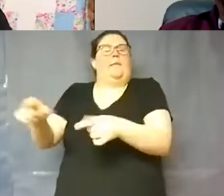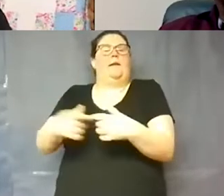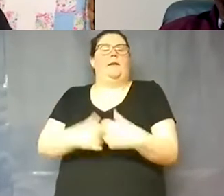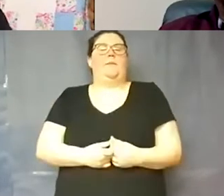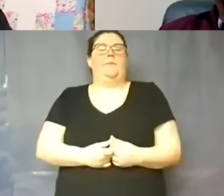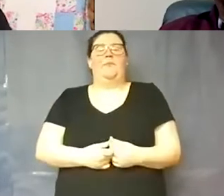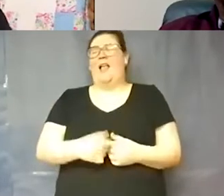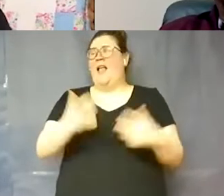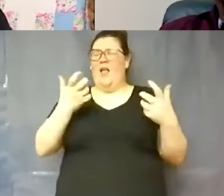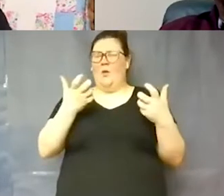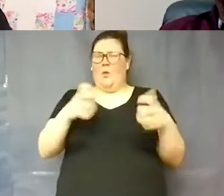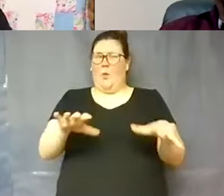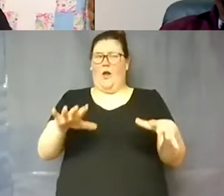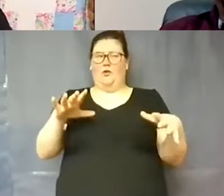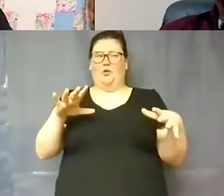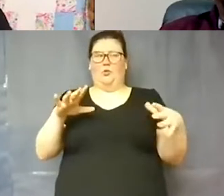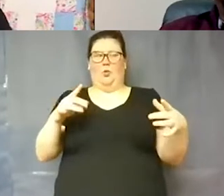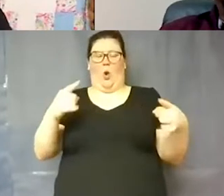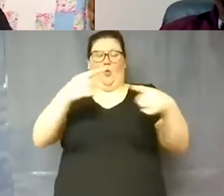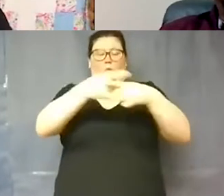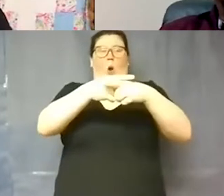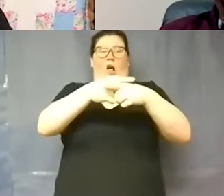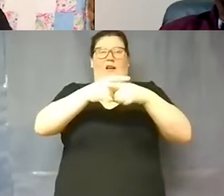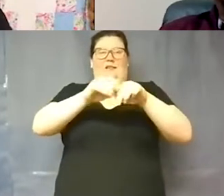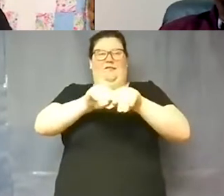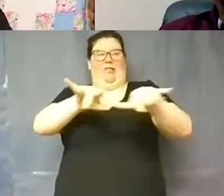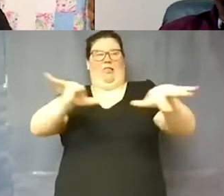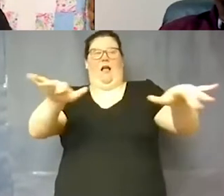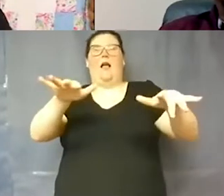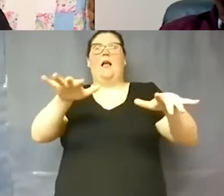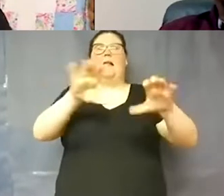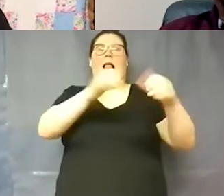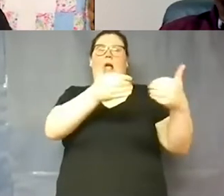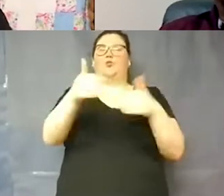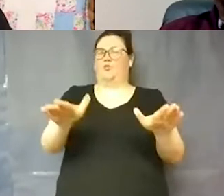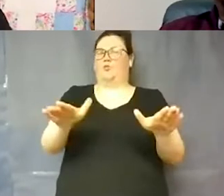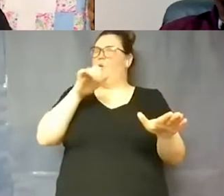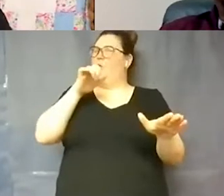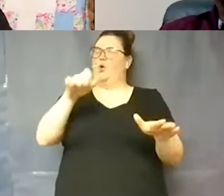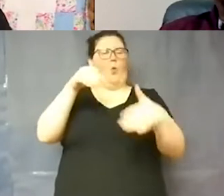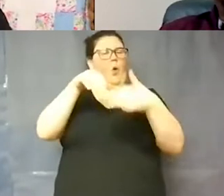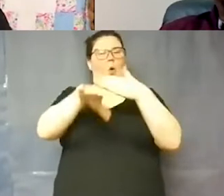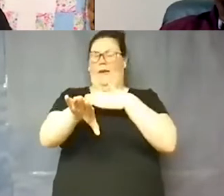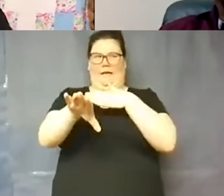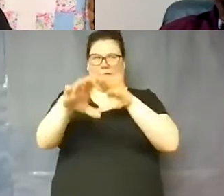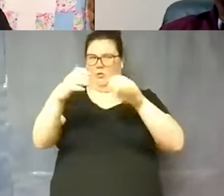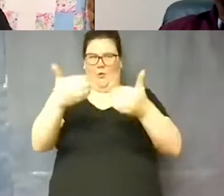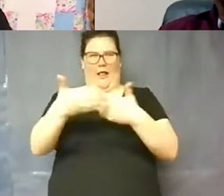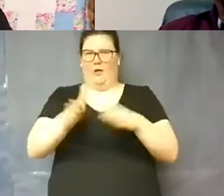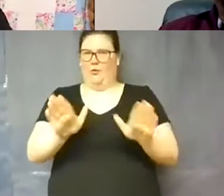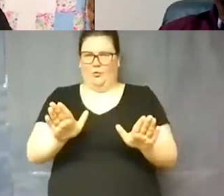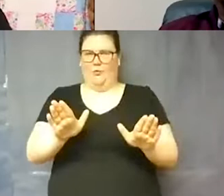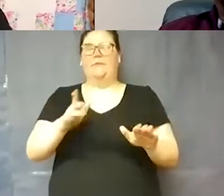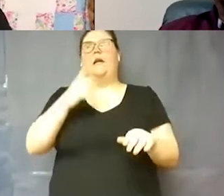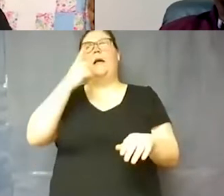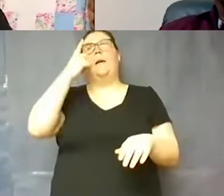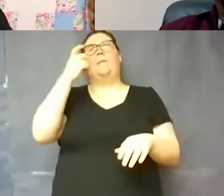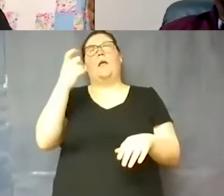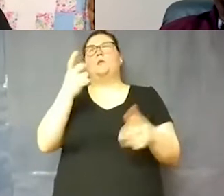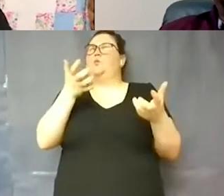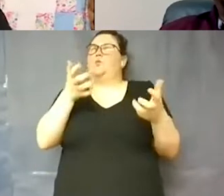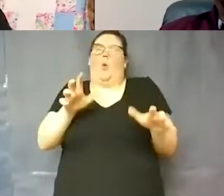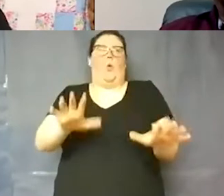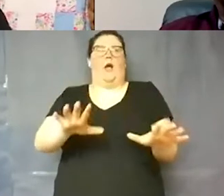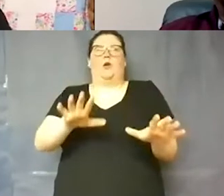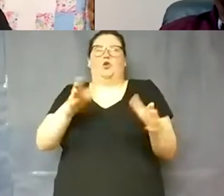don't want to cross contaminate classrooms. So we don't go into classrooms necessarily, because again, we don't want to